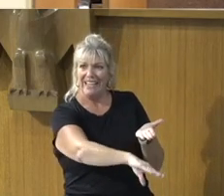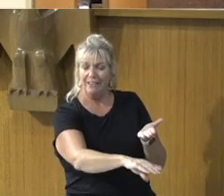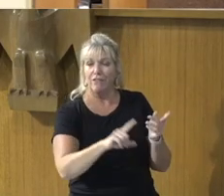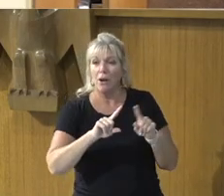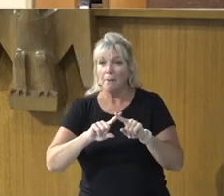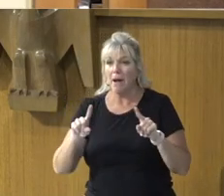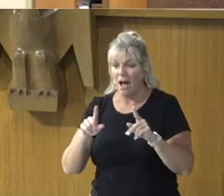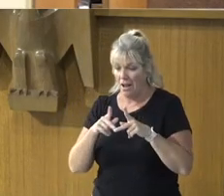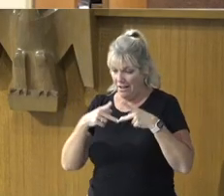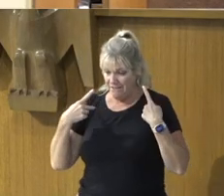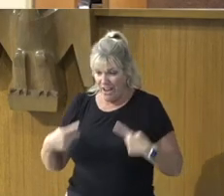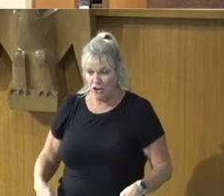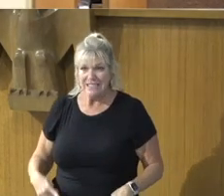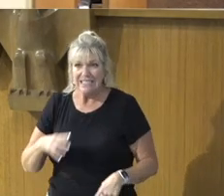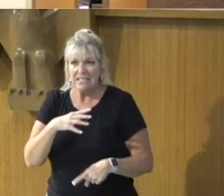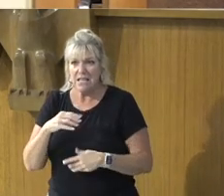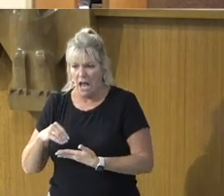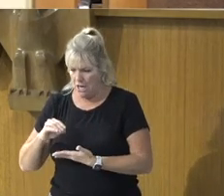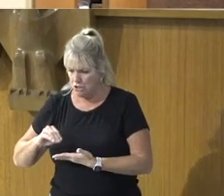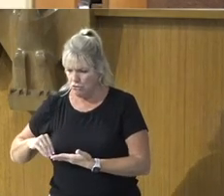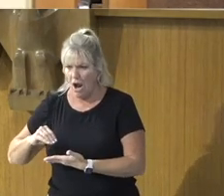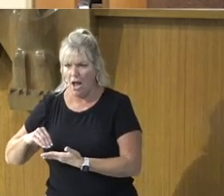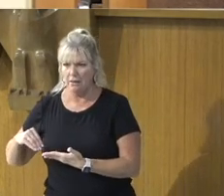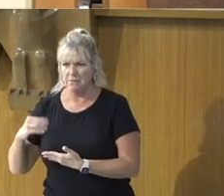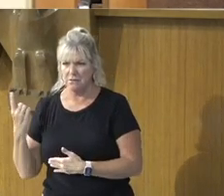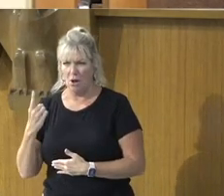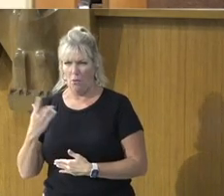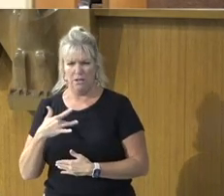Pharisees, Always such a problem,